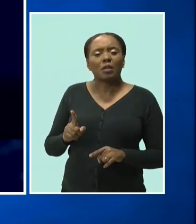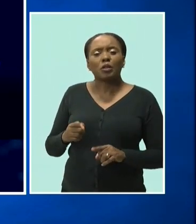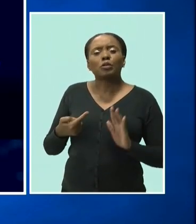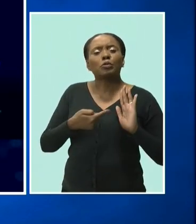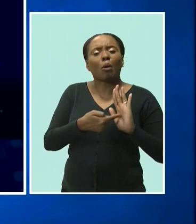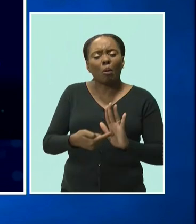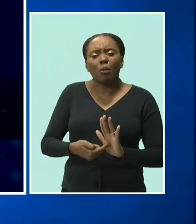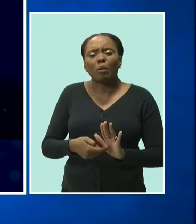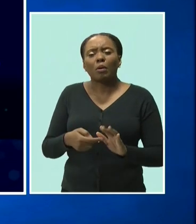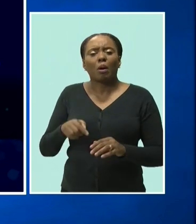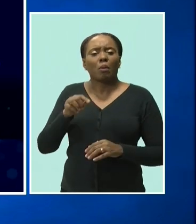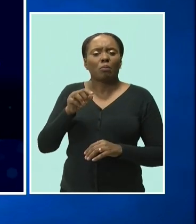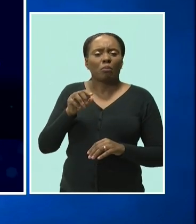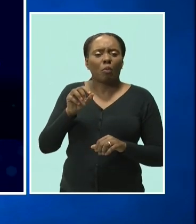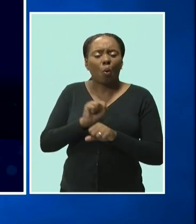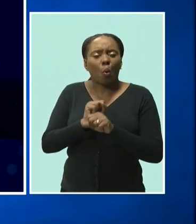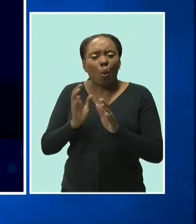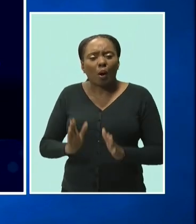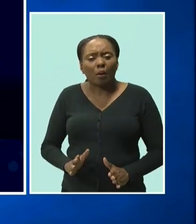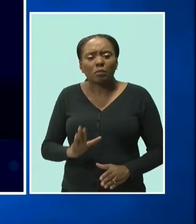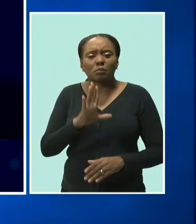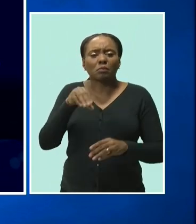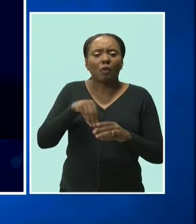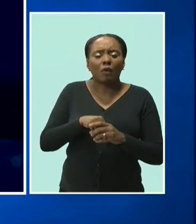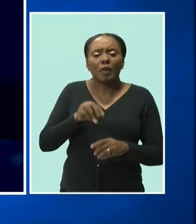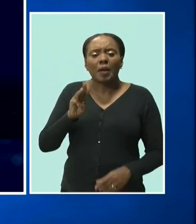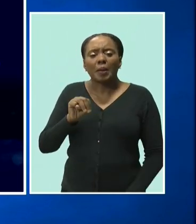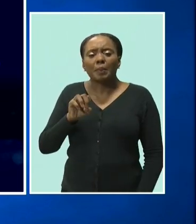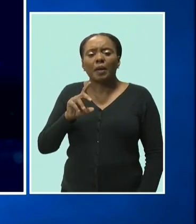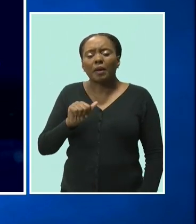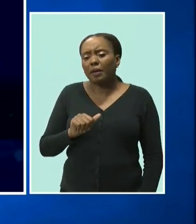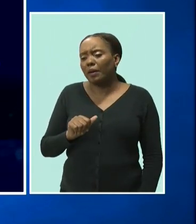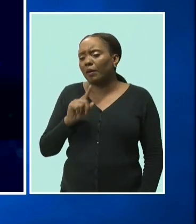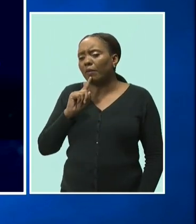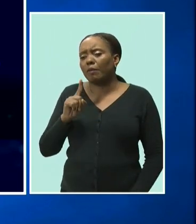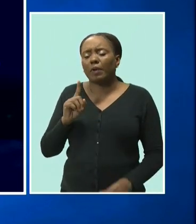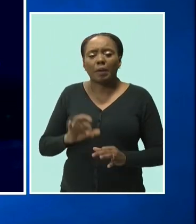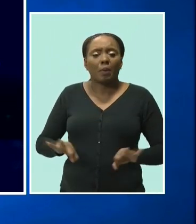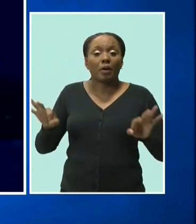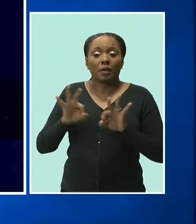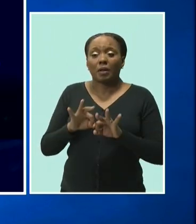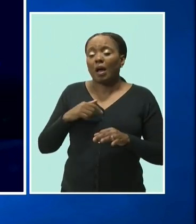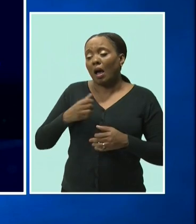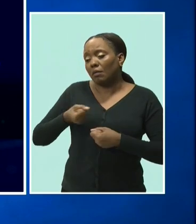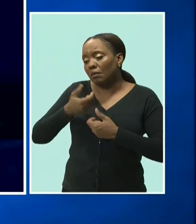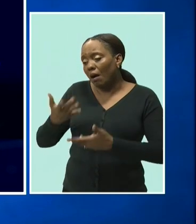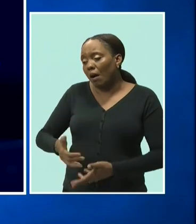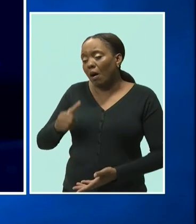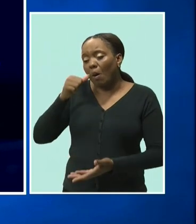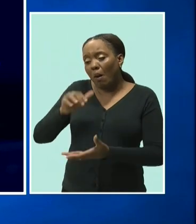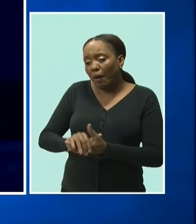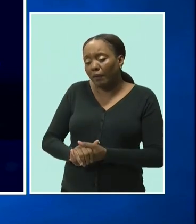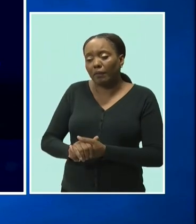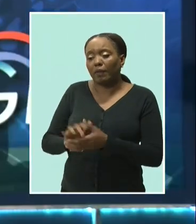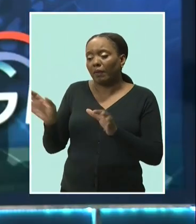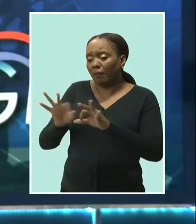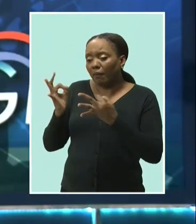I offer my deepest condolences to Mr. Fort's spouse, relatives and friends at this time of loss.